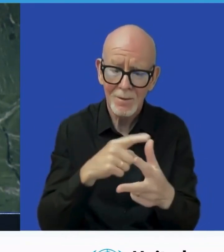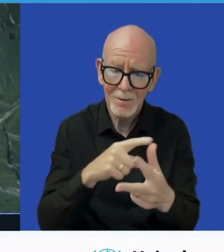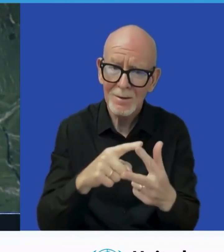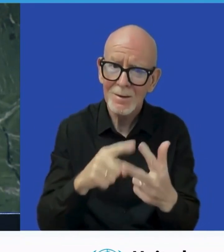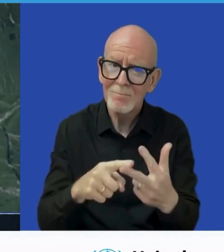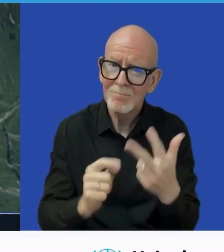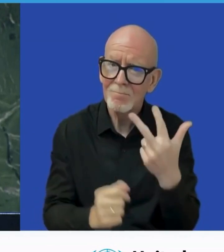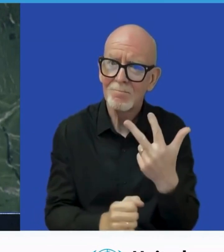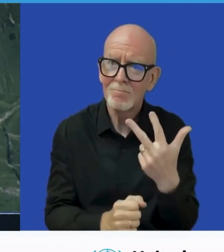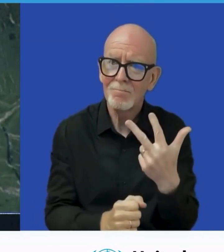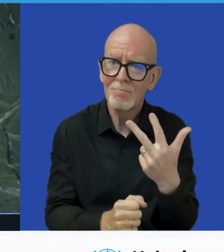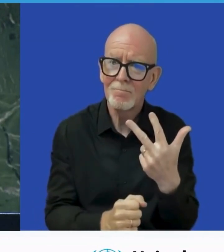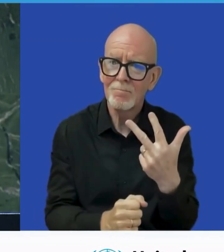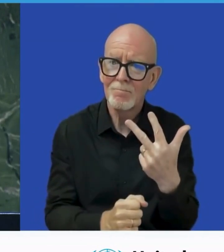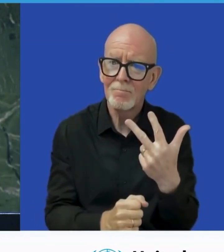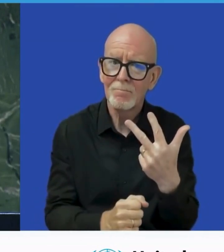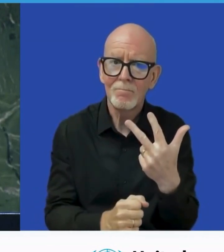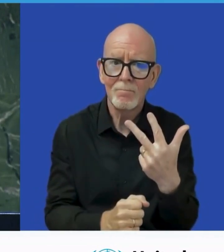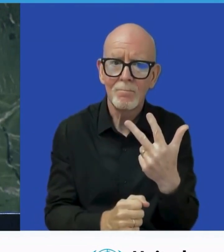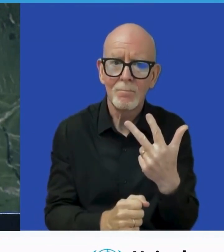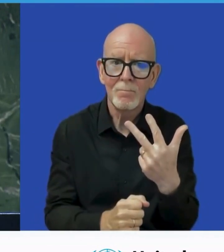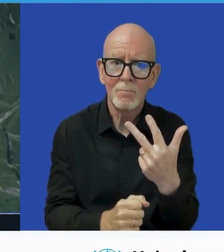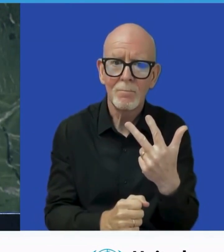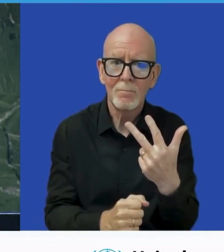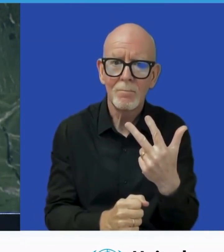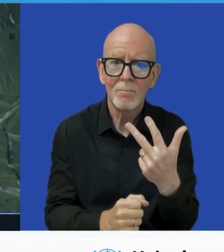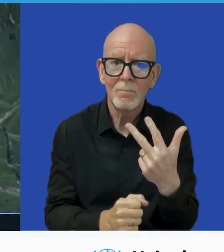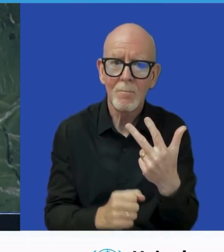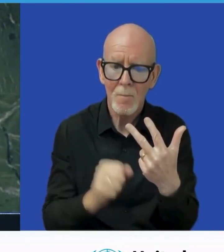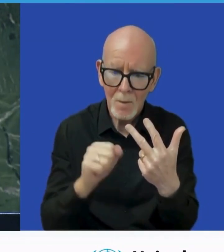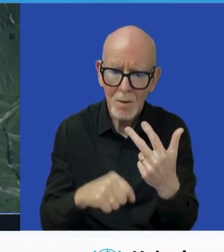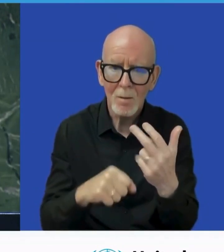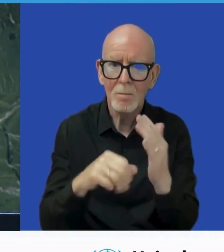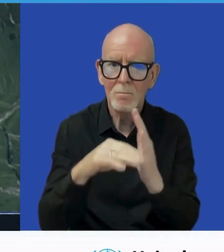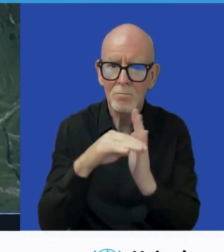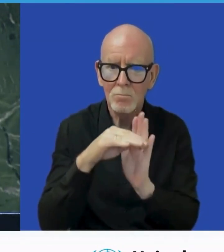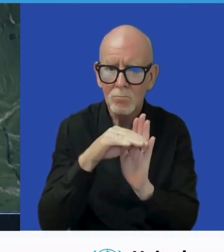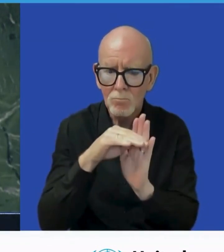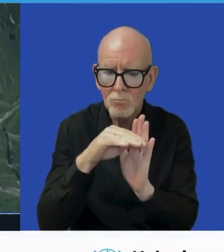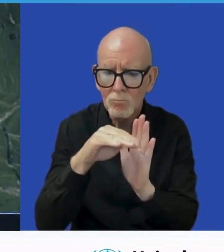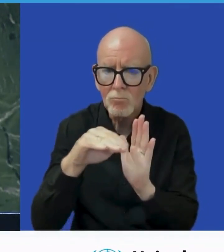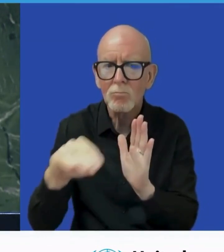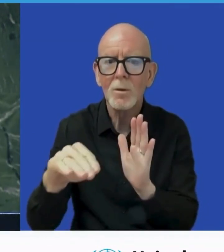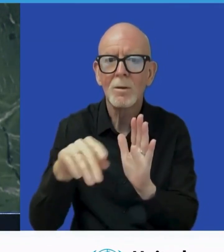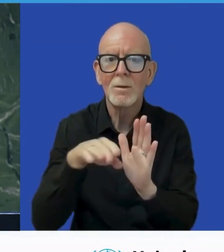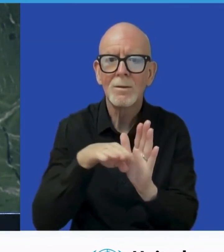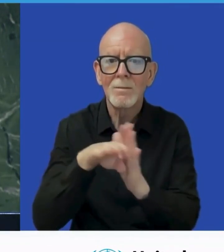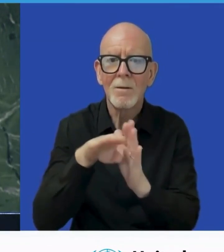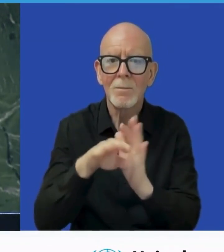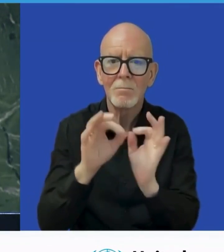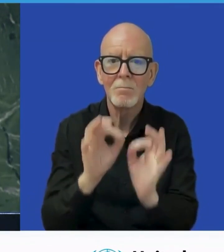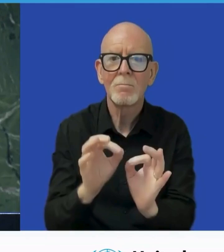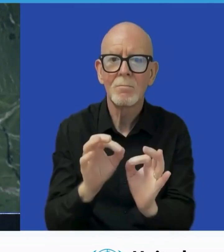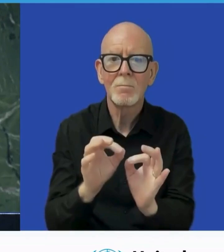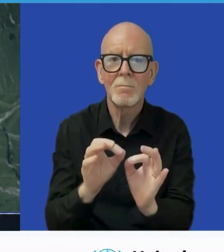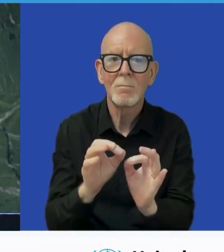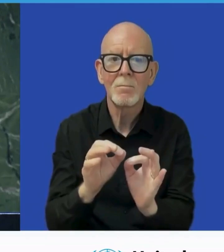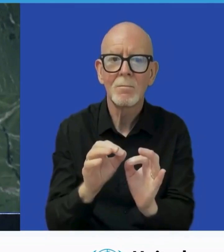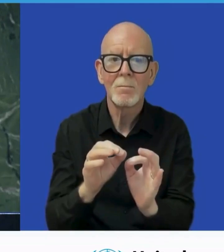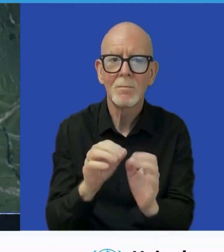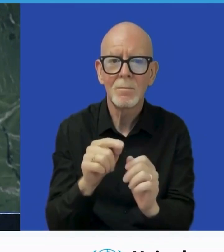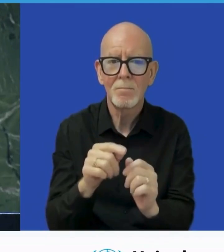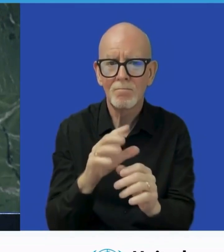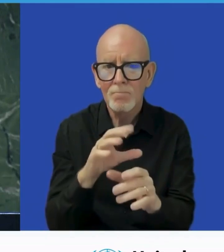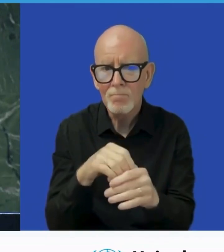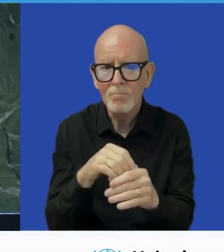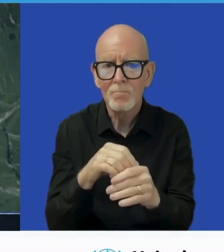linkages between sustainable development and human rights, including gender equality. As